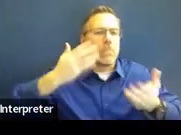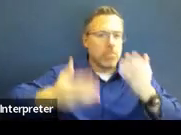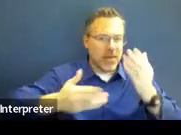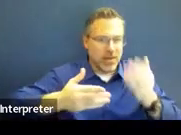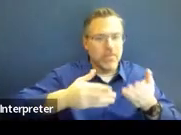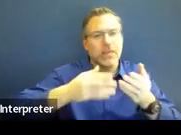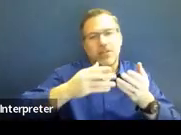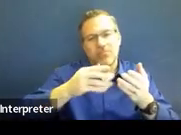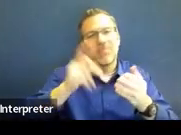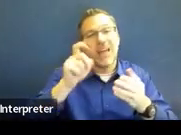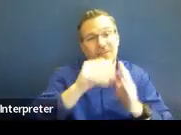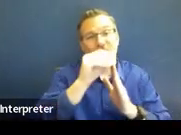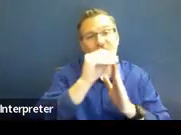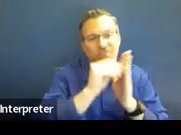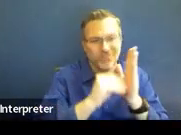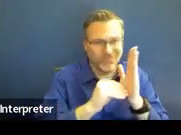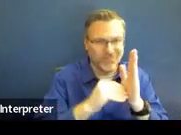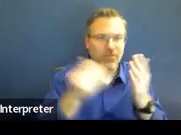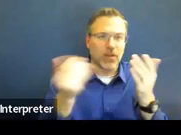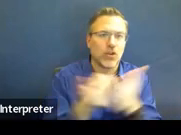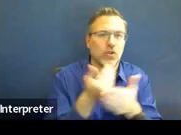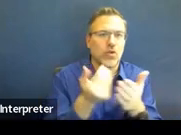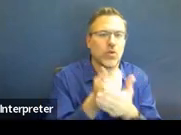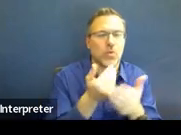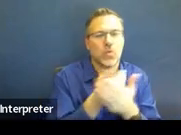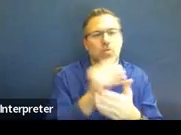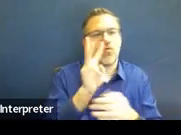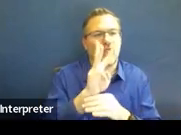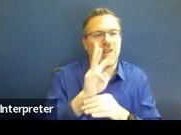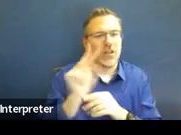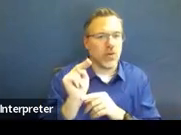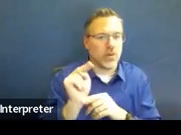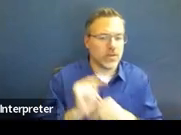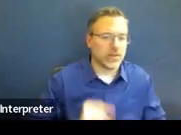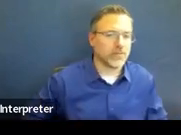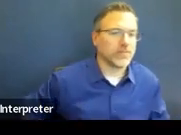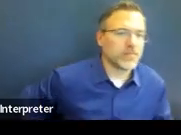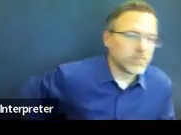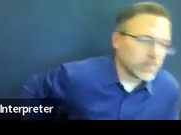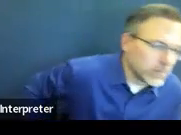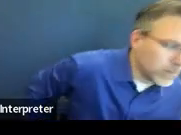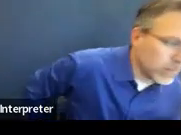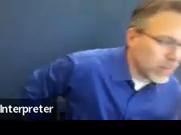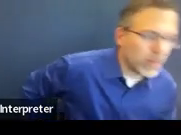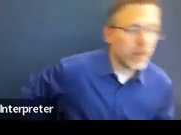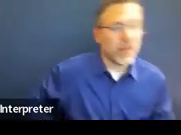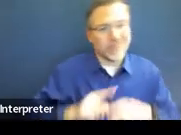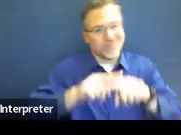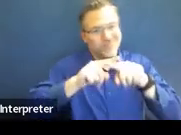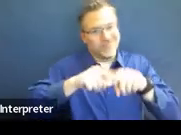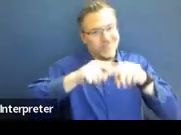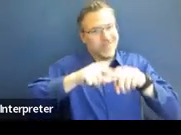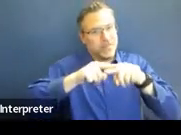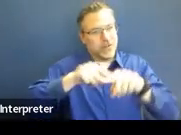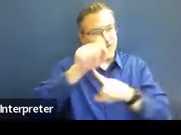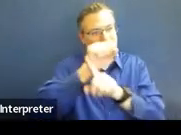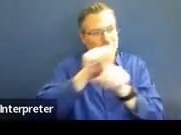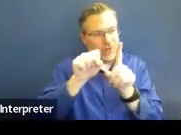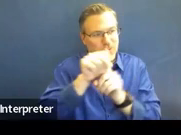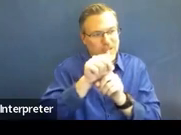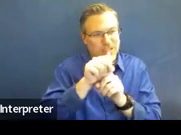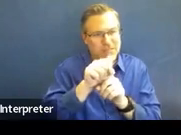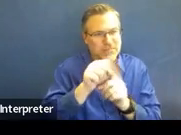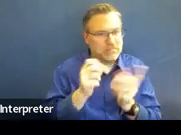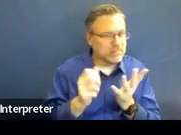conversation with the parent and what their input was. It all depends on the situation. I'm not sure what your